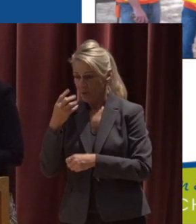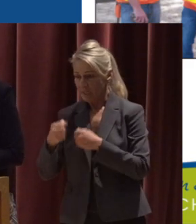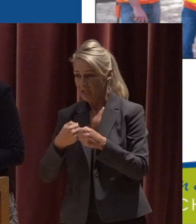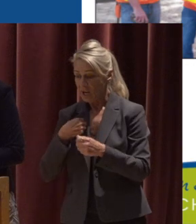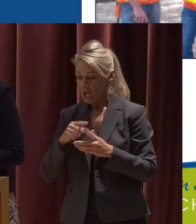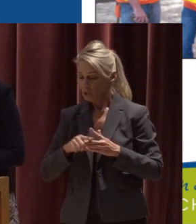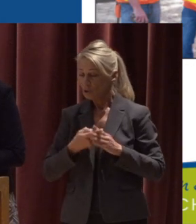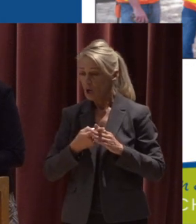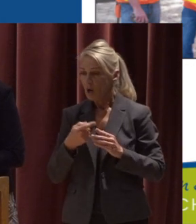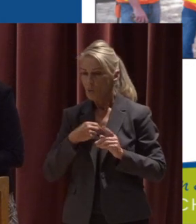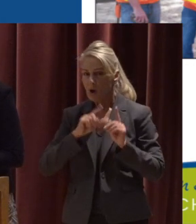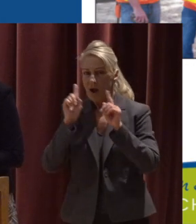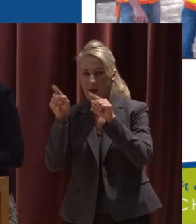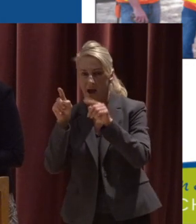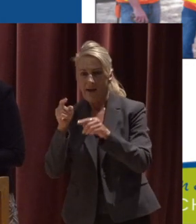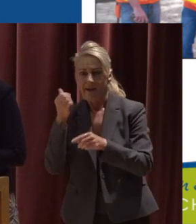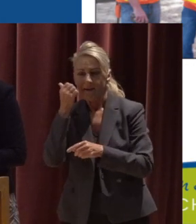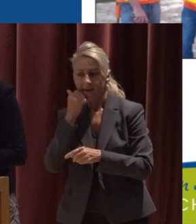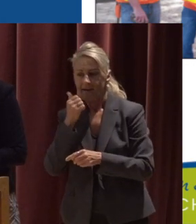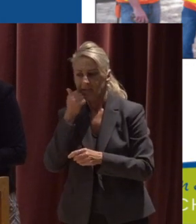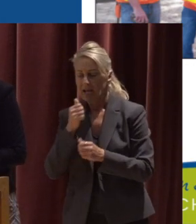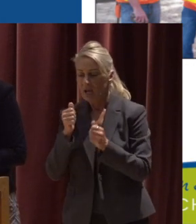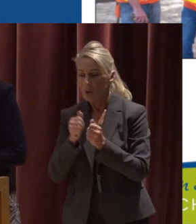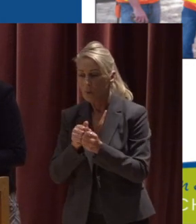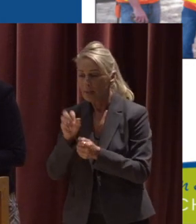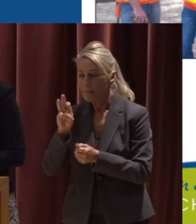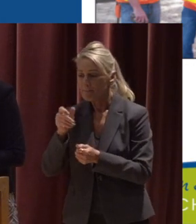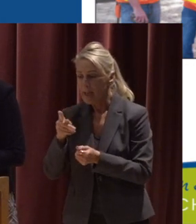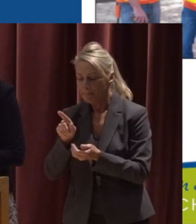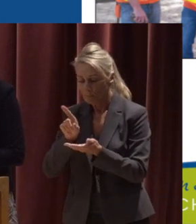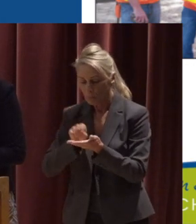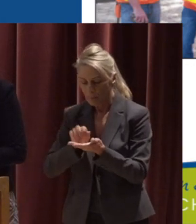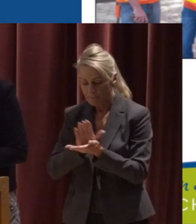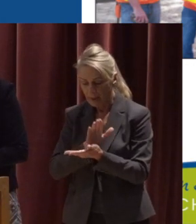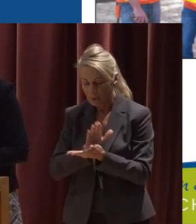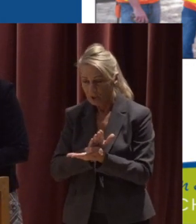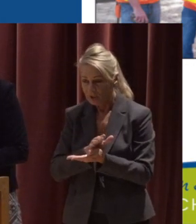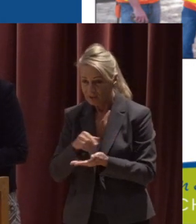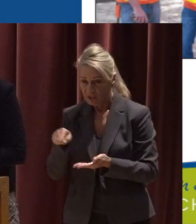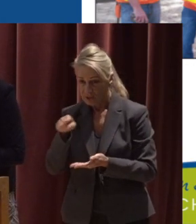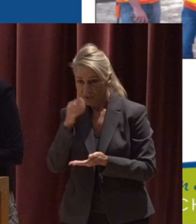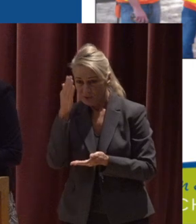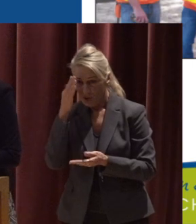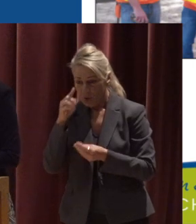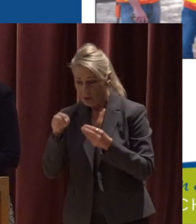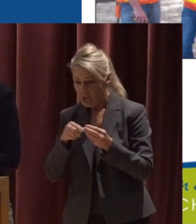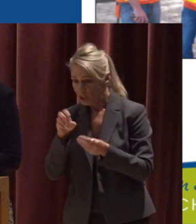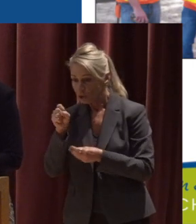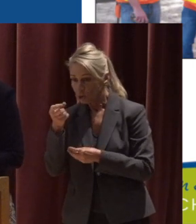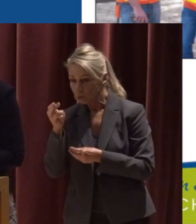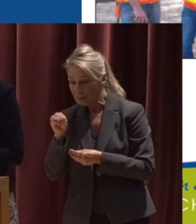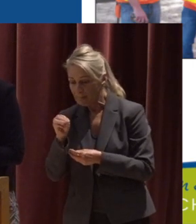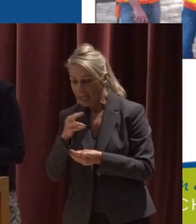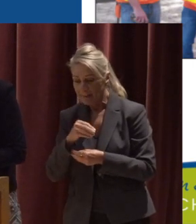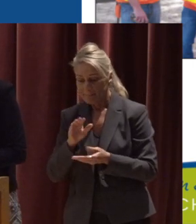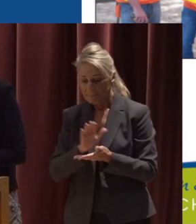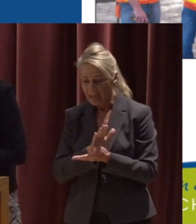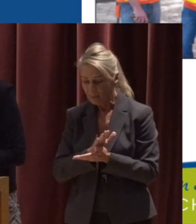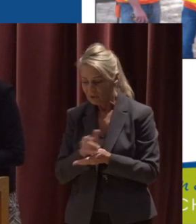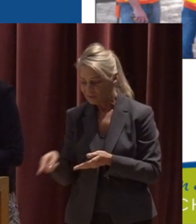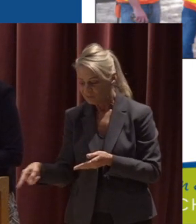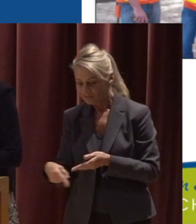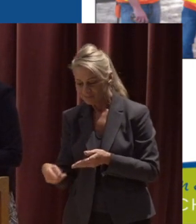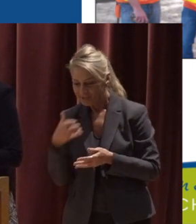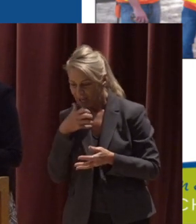went out into the field every single day With a map printed on a piece of paper If anybody knows anything about streams and paper, they don't get along